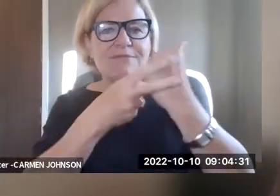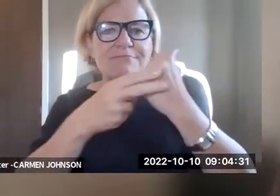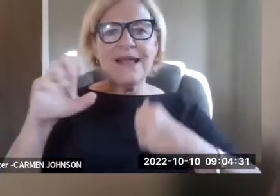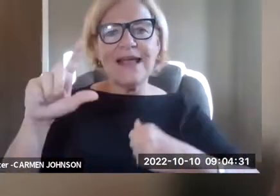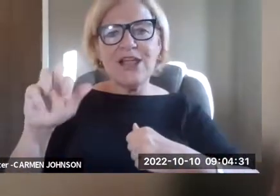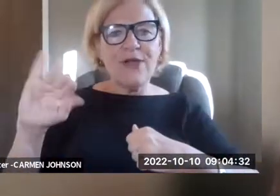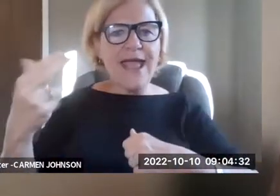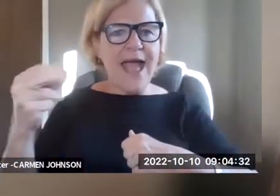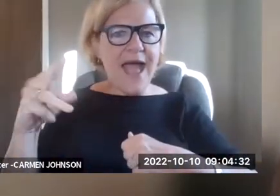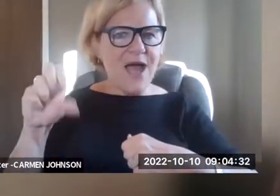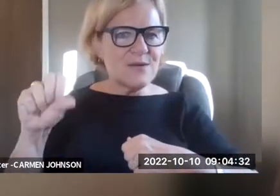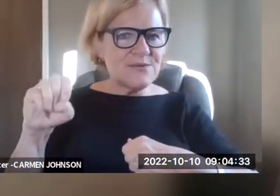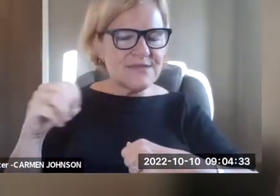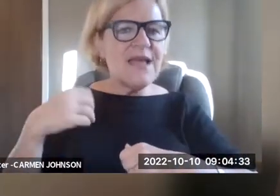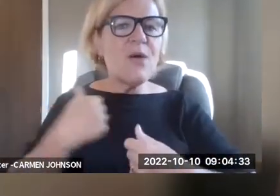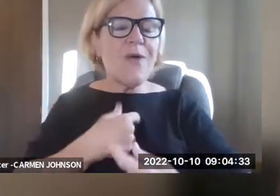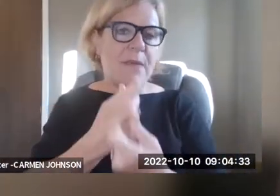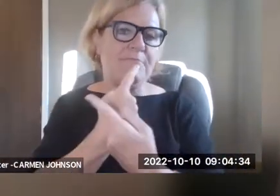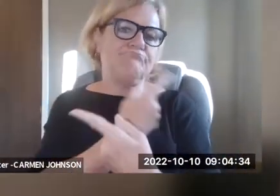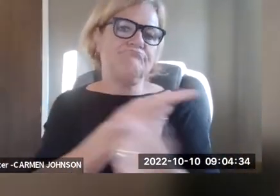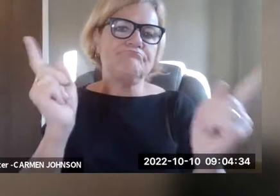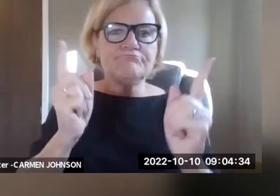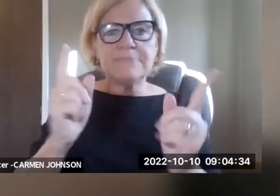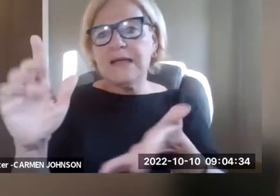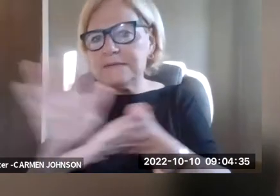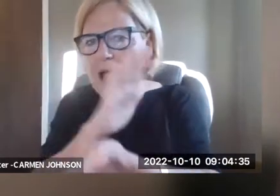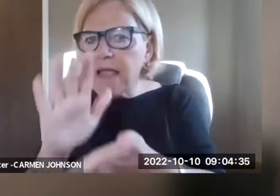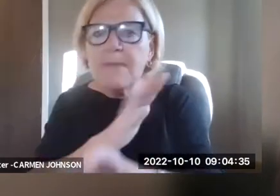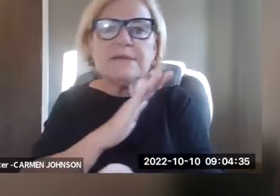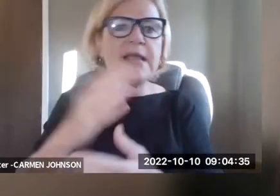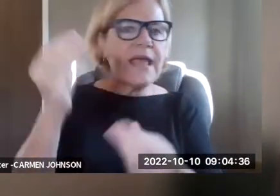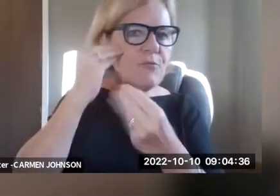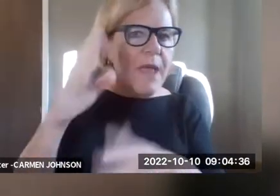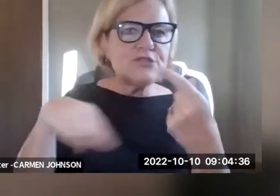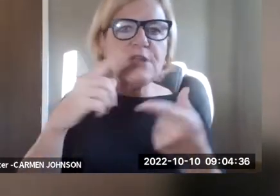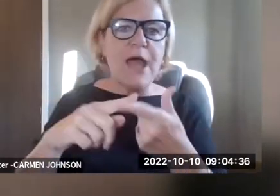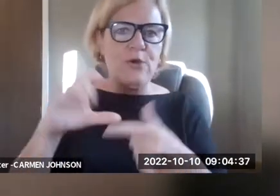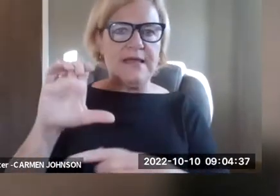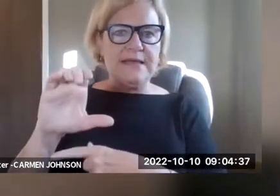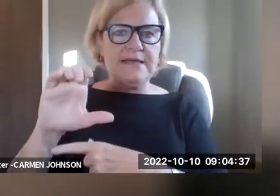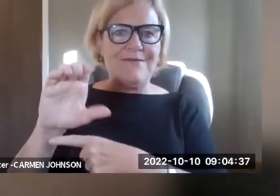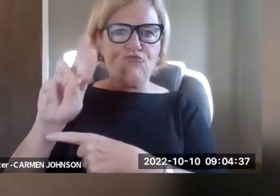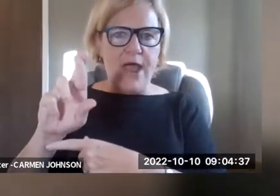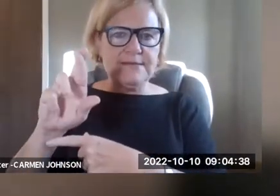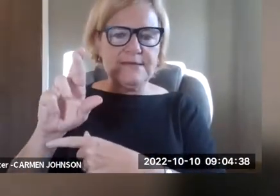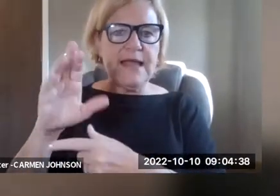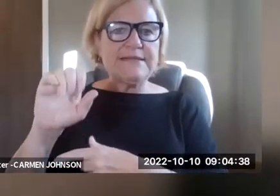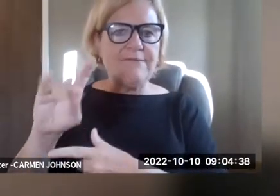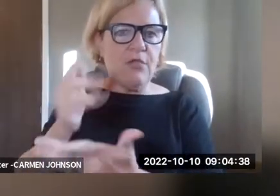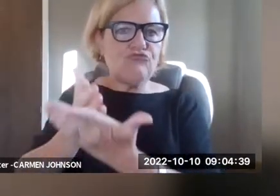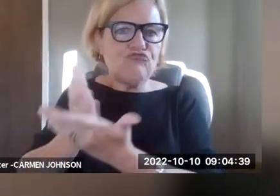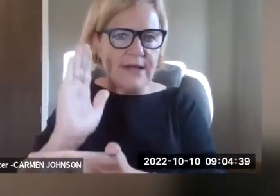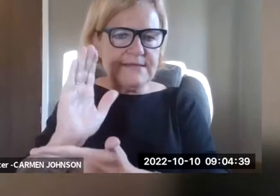Schlanger. I founded the clearinghouse, the civil rights litigation clearinghouse about 15 years ago. And for that time, we've been making public